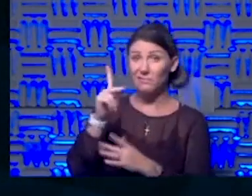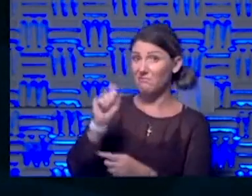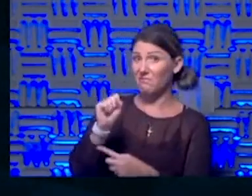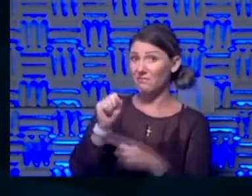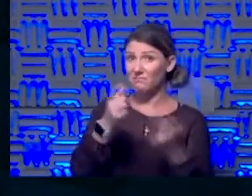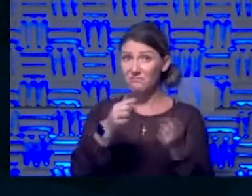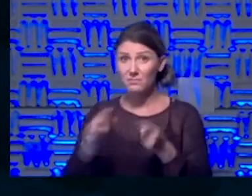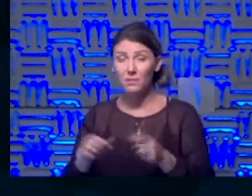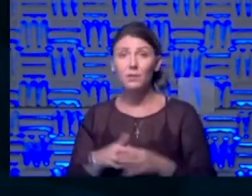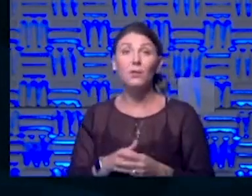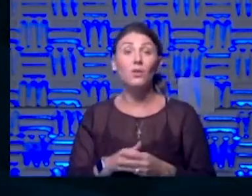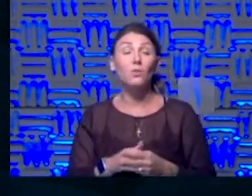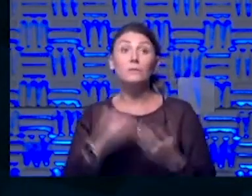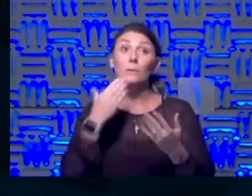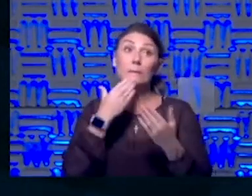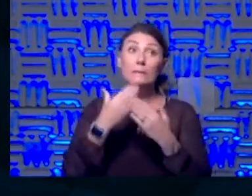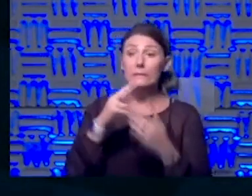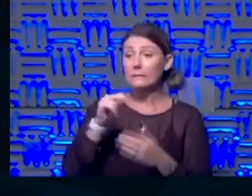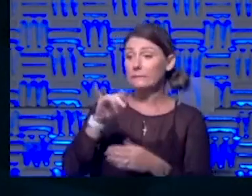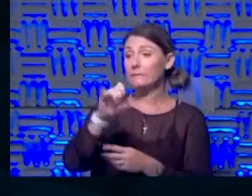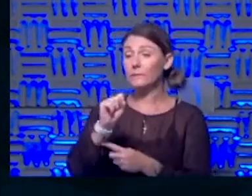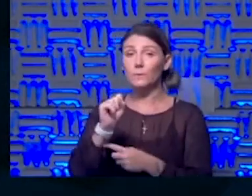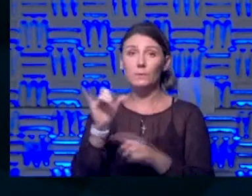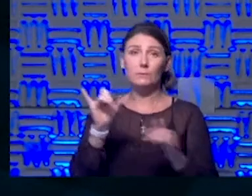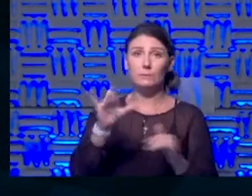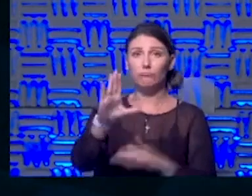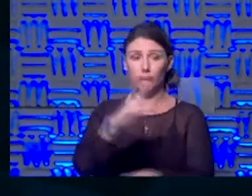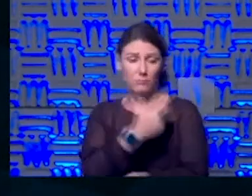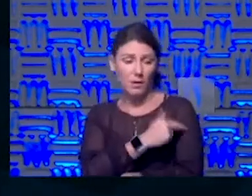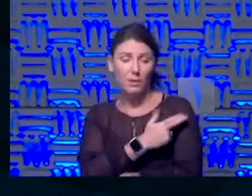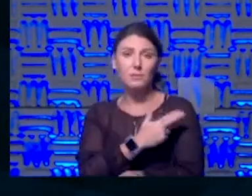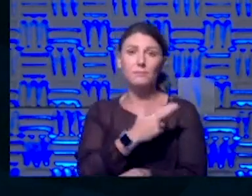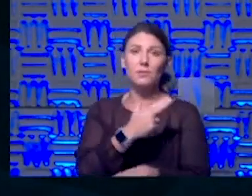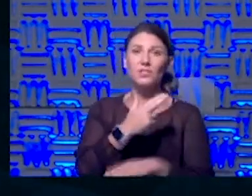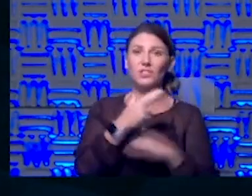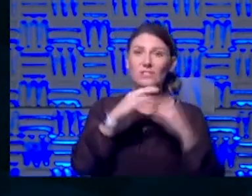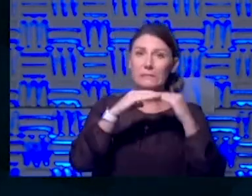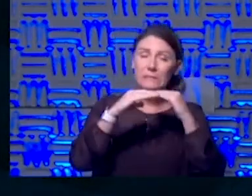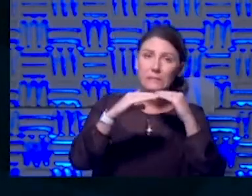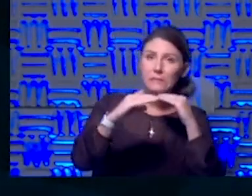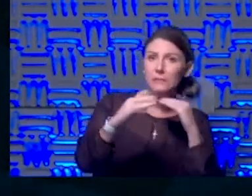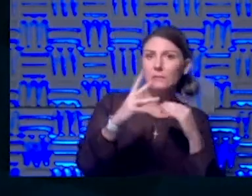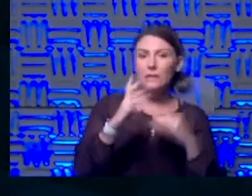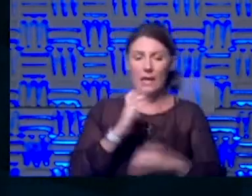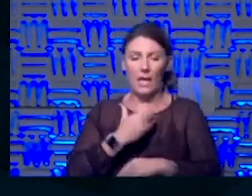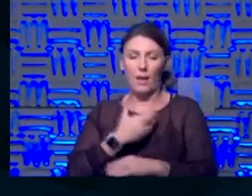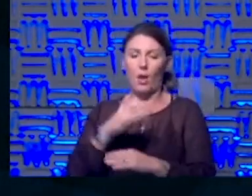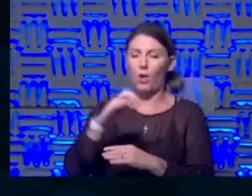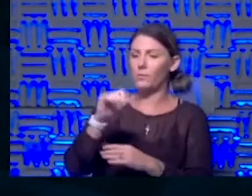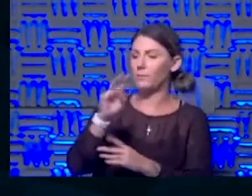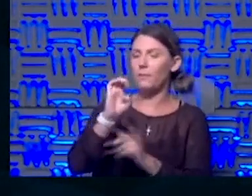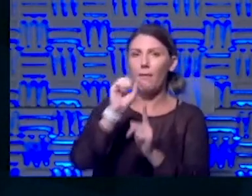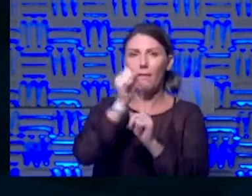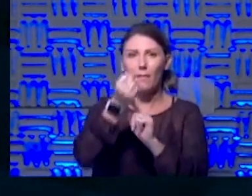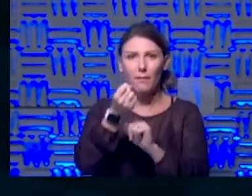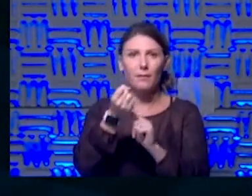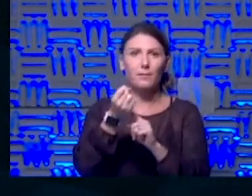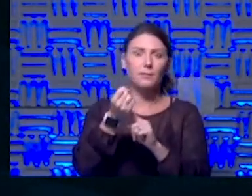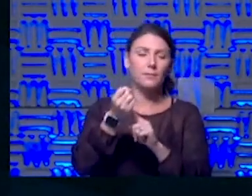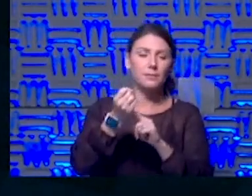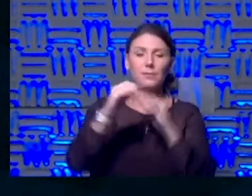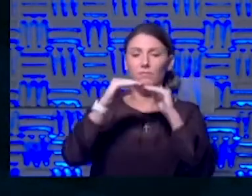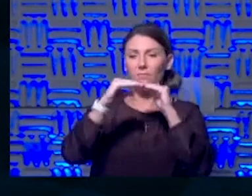The good news is just like your hospital seems to be flattening, it seems like our cases are flattening and or